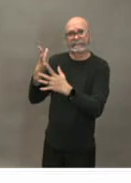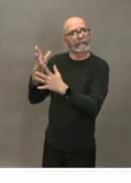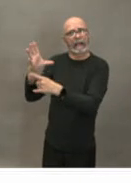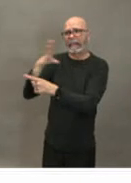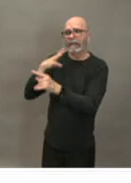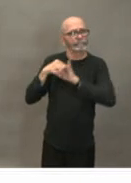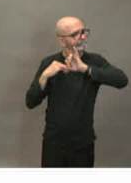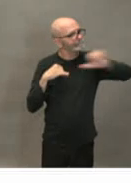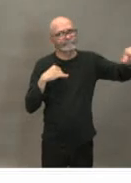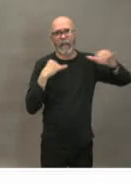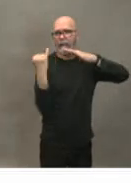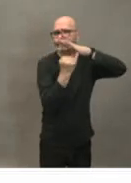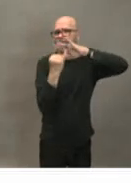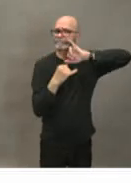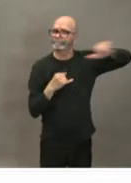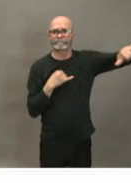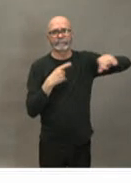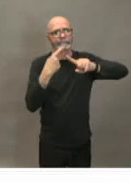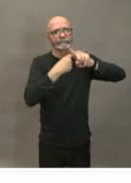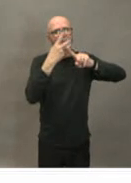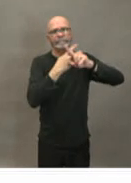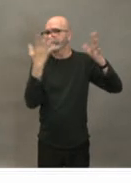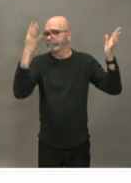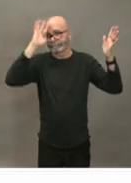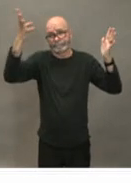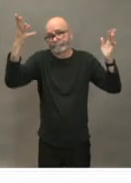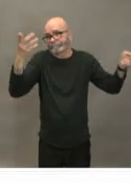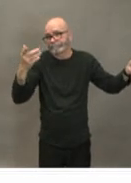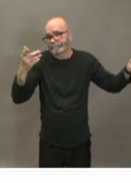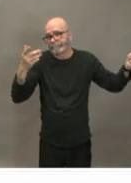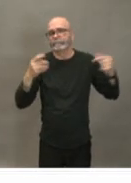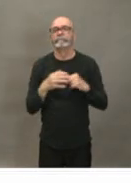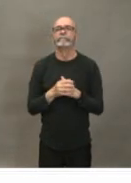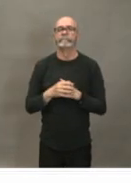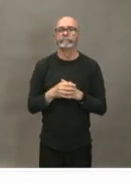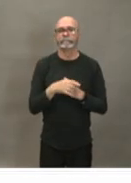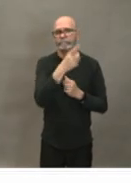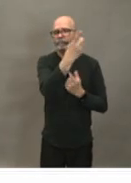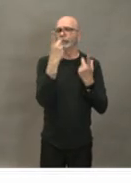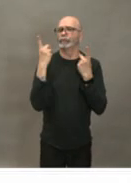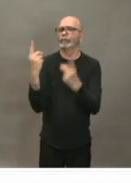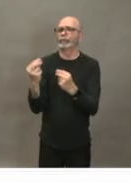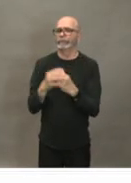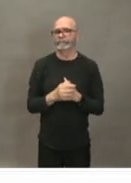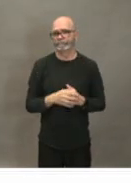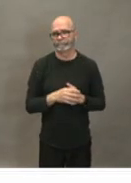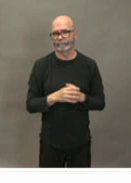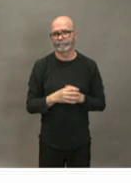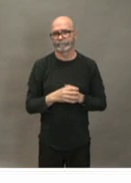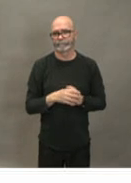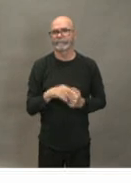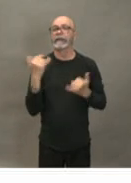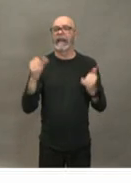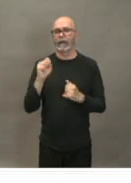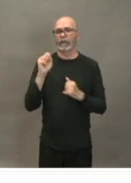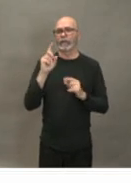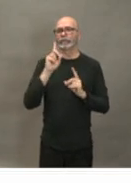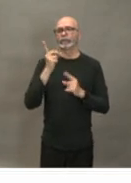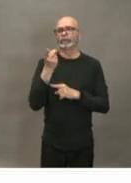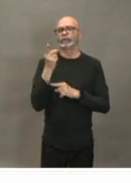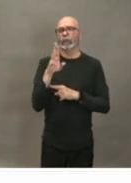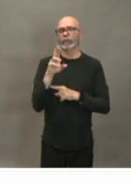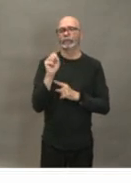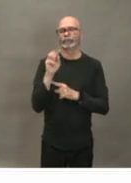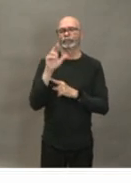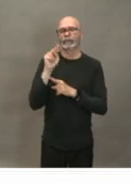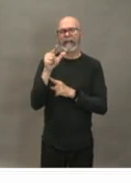type of circumstances so i'm going to ask answer your question directly in a minute but i just and it's something that i that i should have